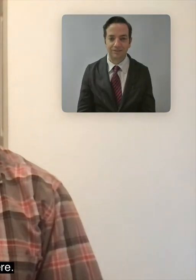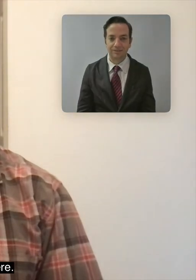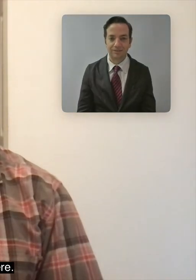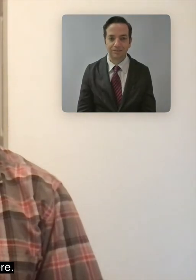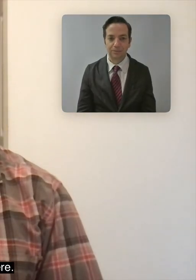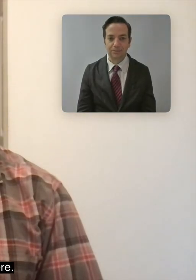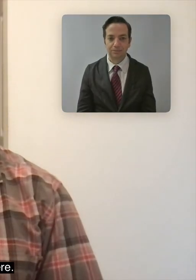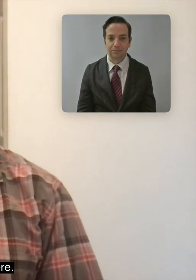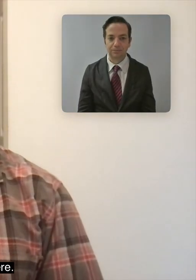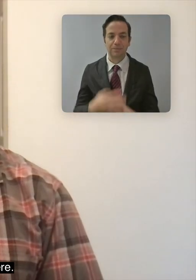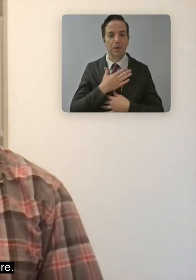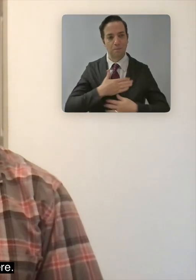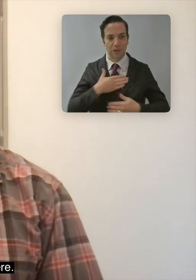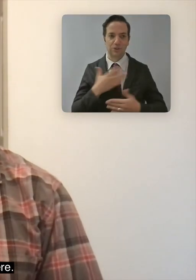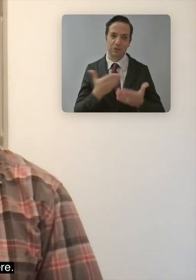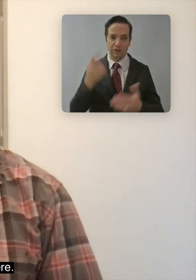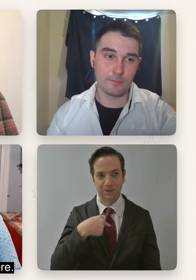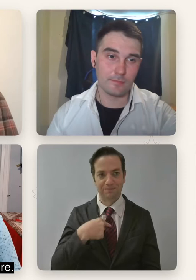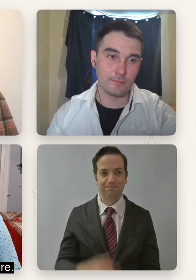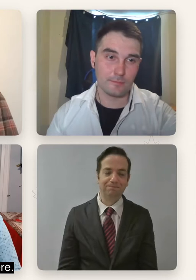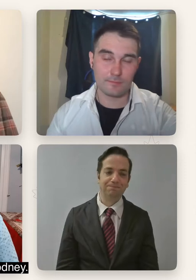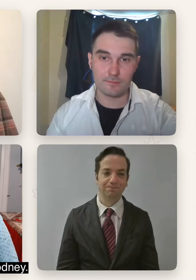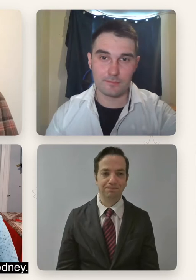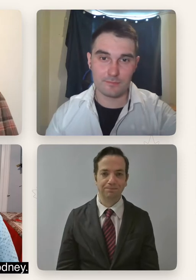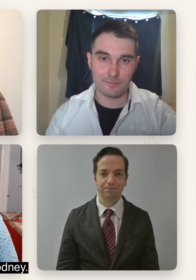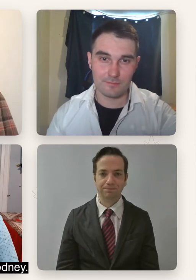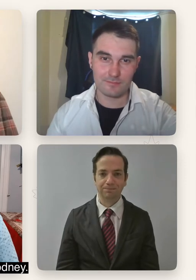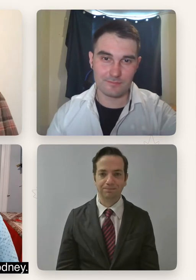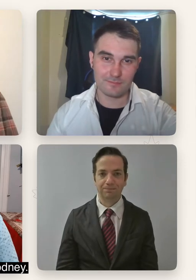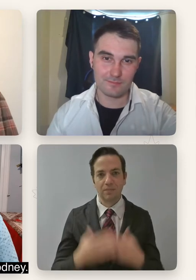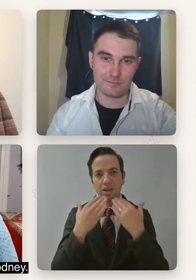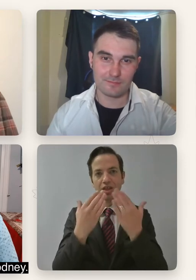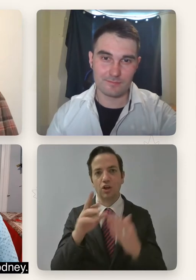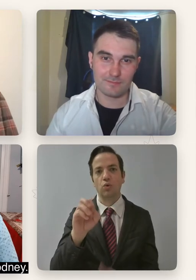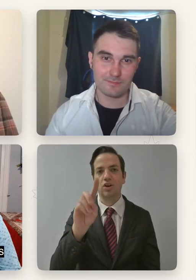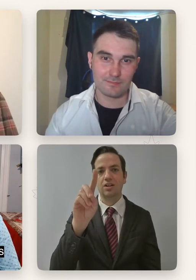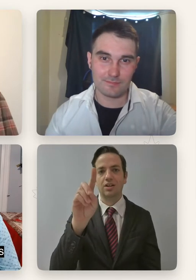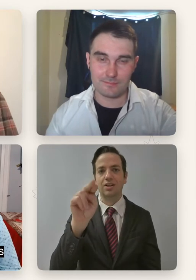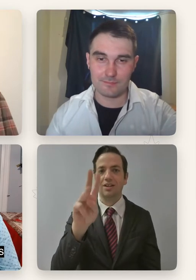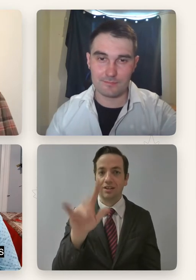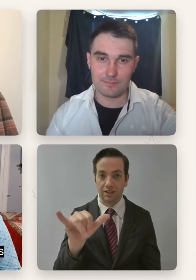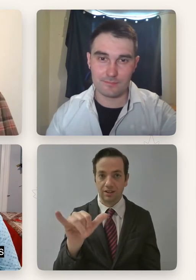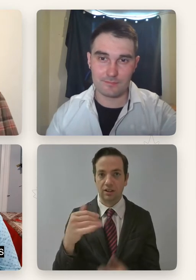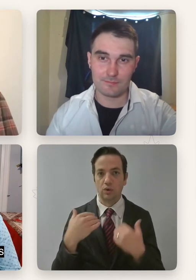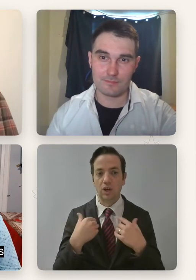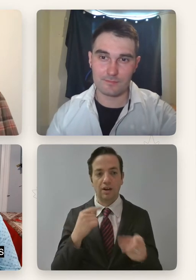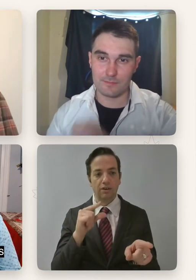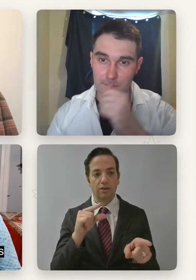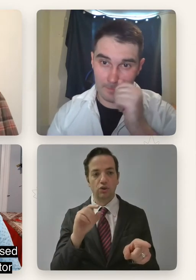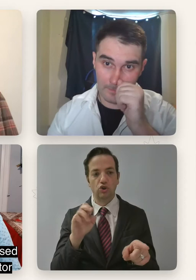And again, it's a pleasure to be here. Thank you very much, Rodney. We also have with us George